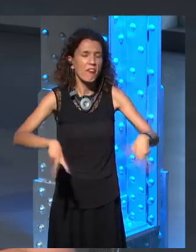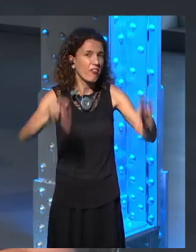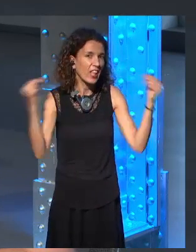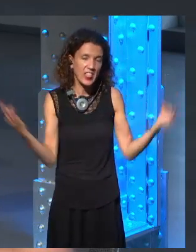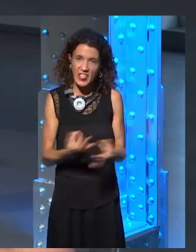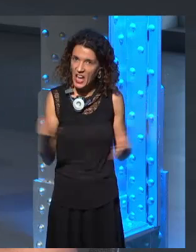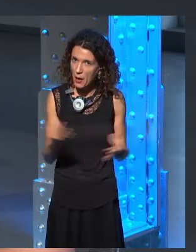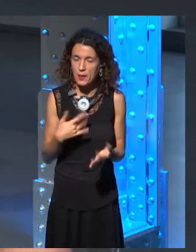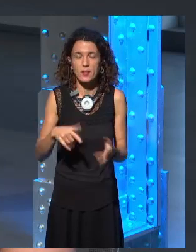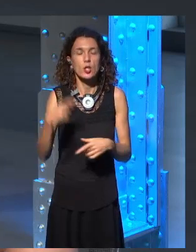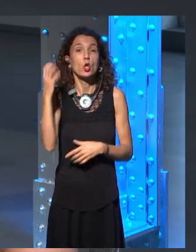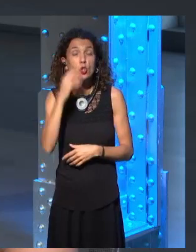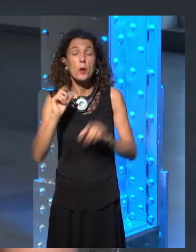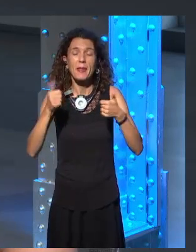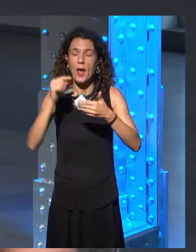when he's writing.